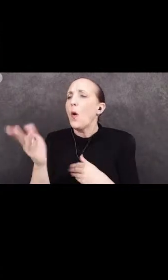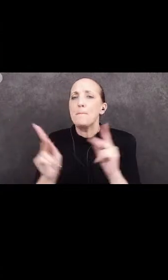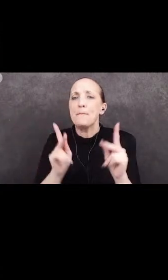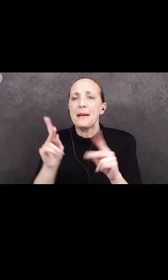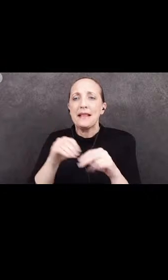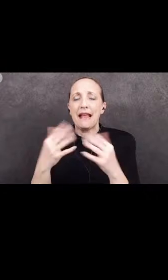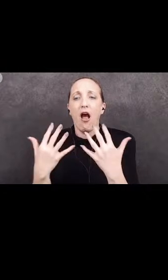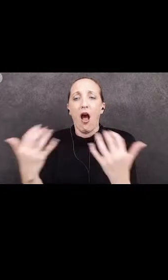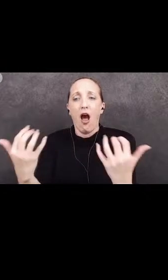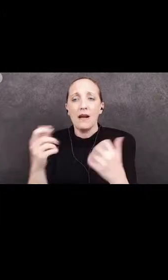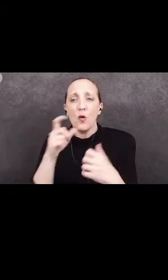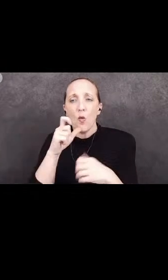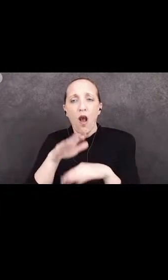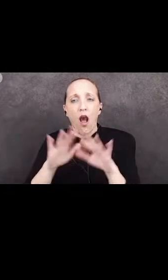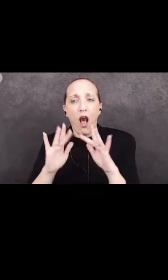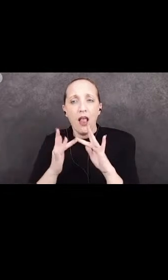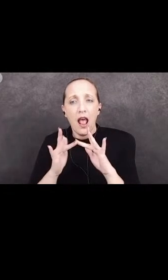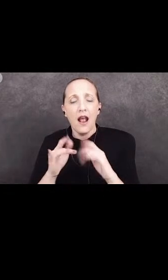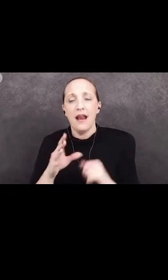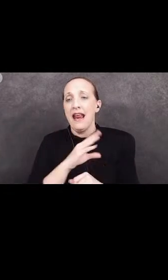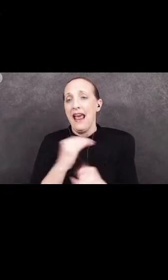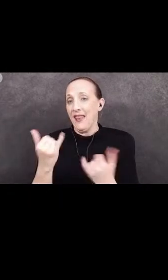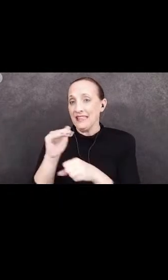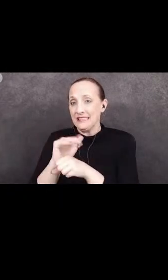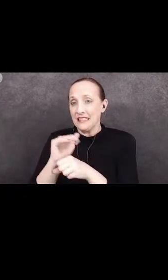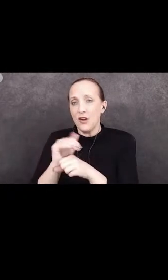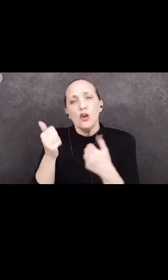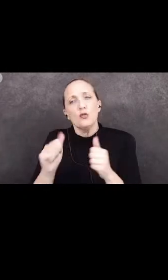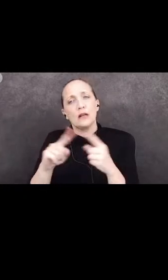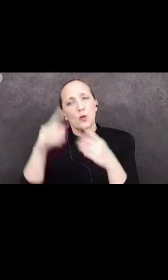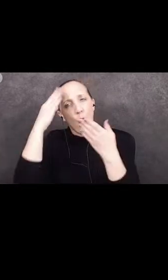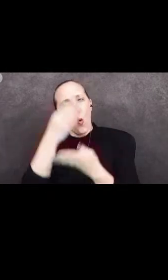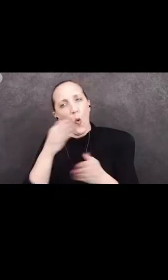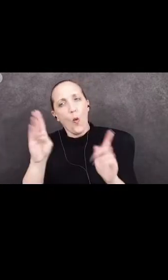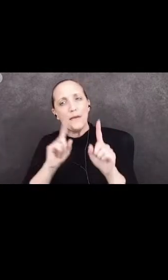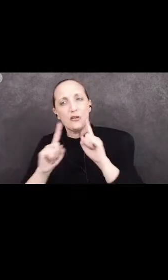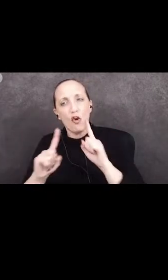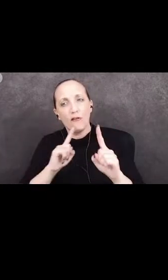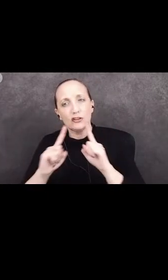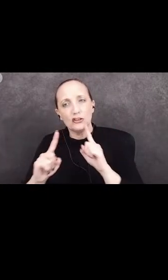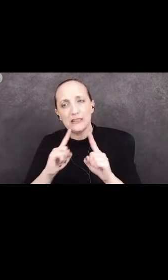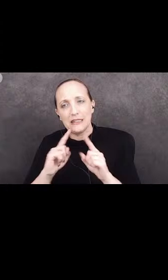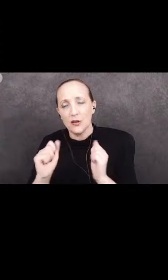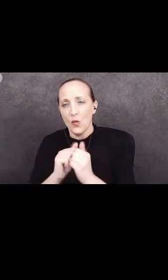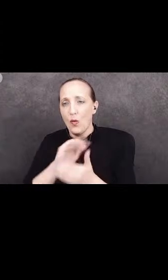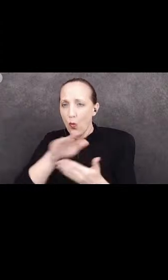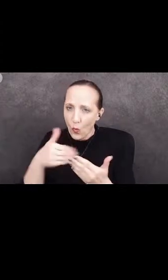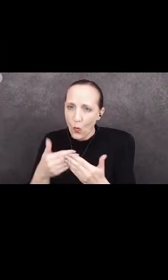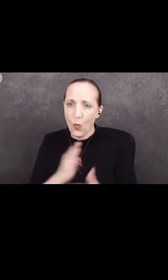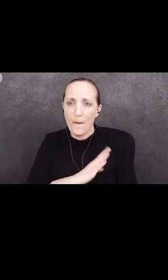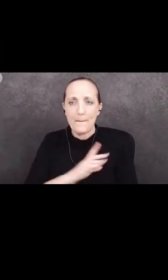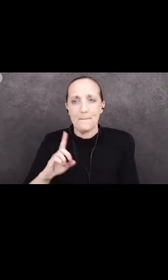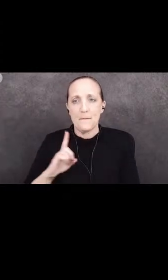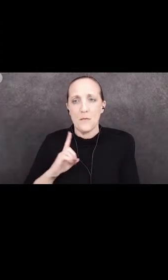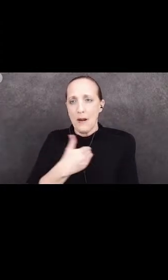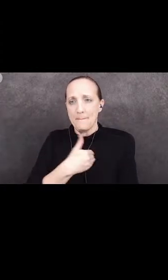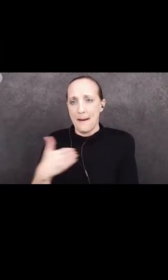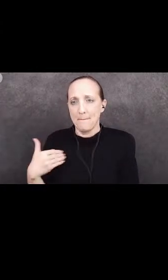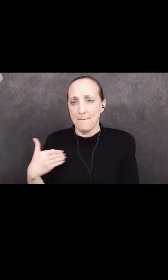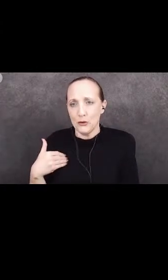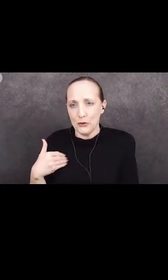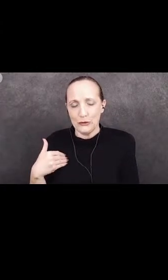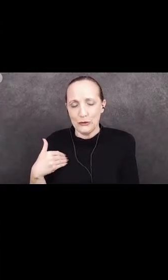and this evening, is really trying to have an open conversation with all of our board members. And